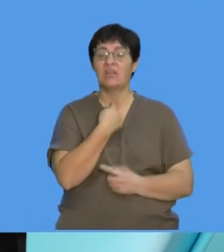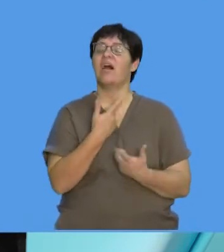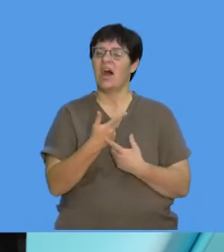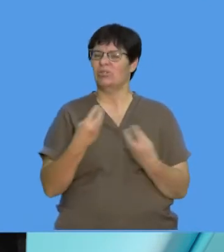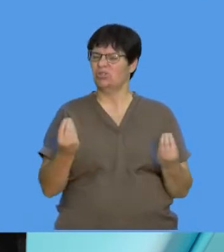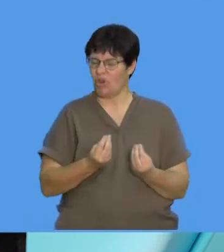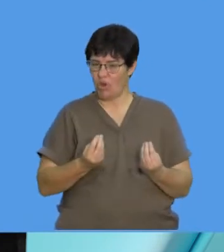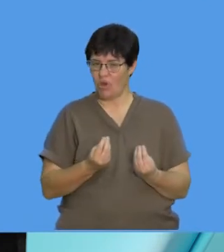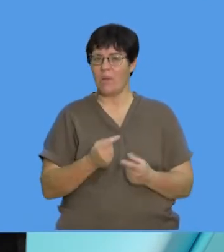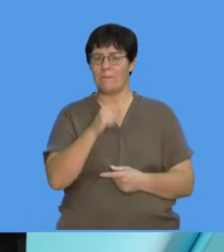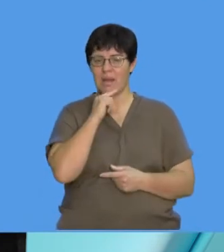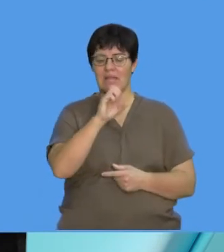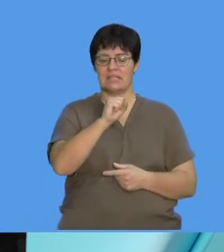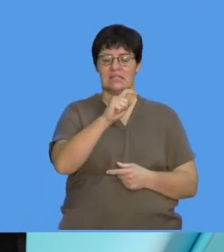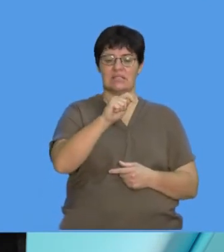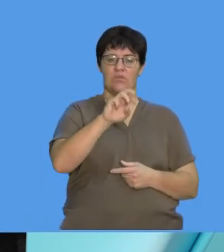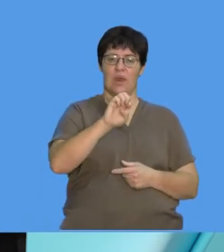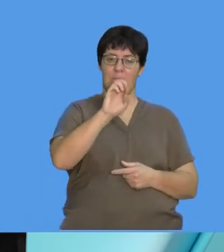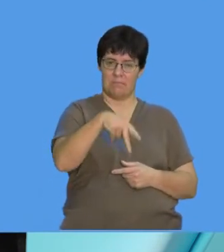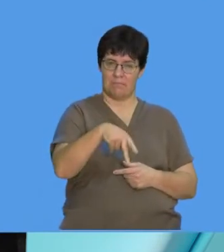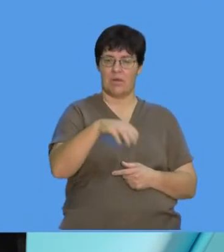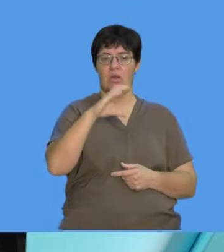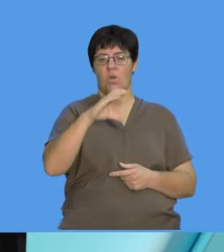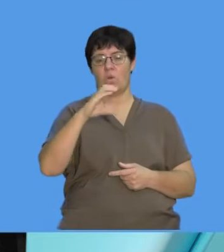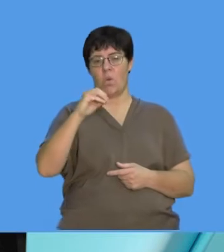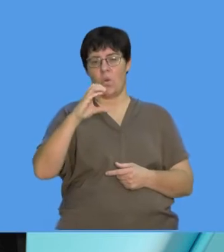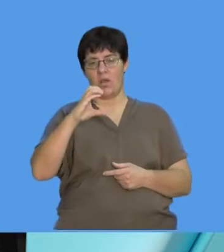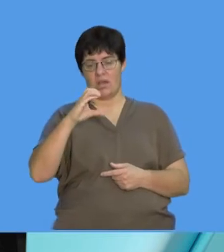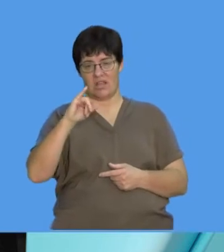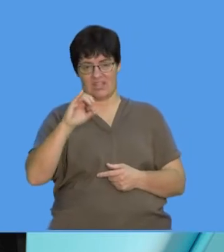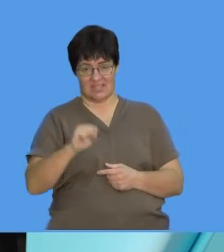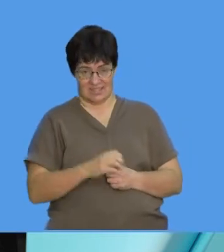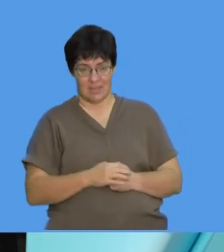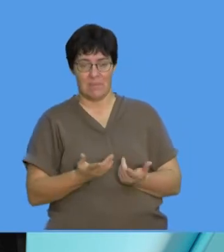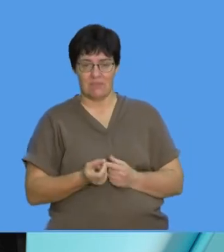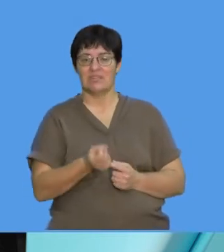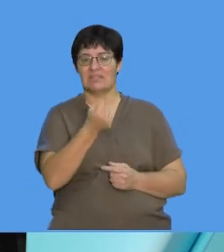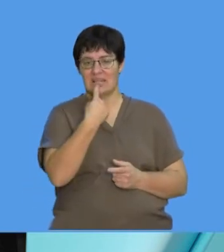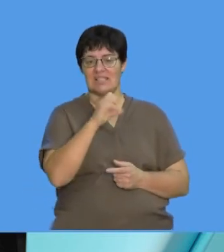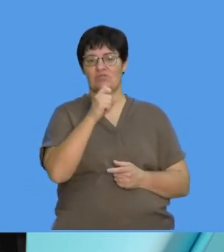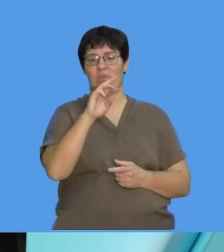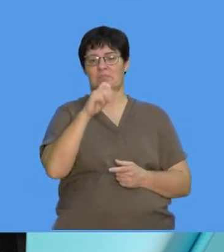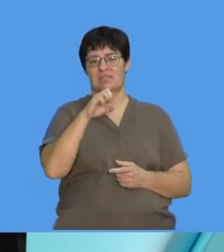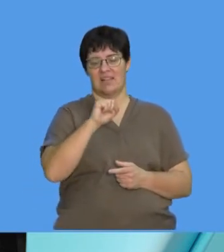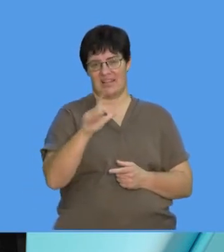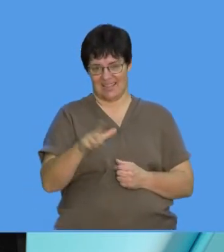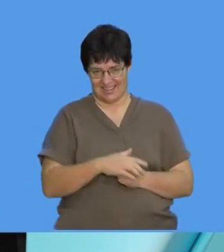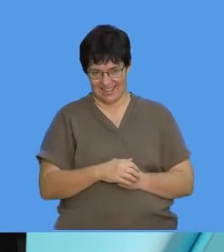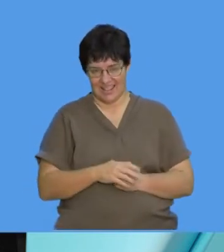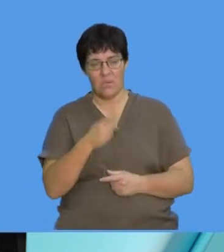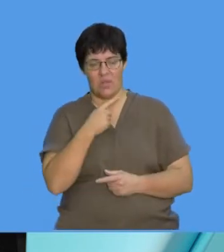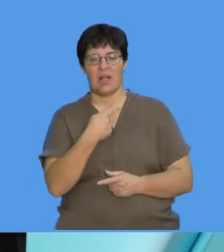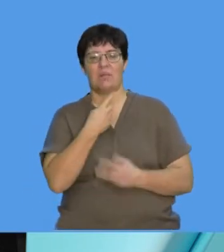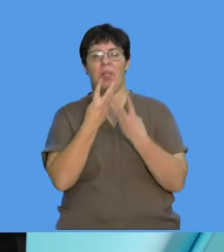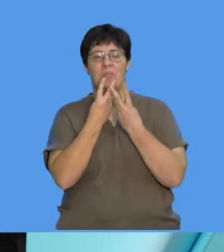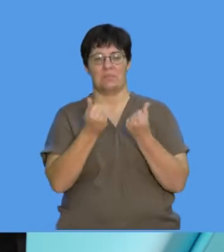and makes it sore is called a streptococcus. And I don't know if you might have strep cells if you have a sore throat.